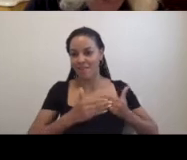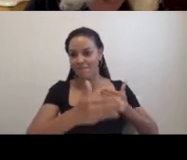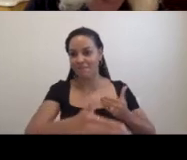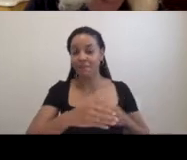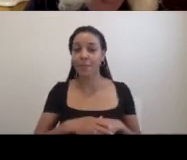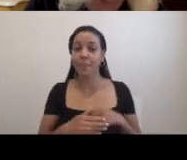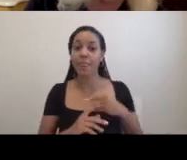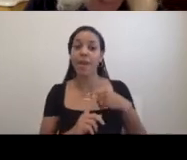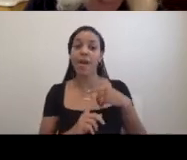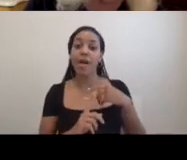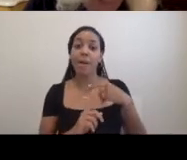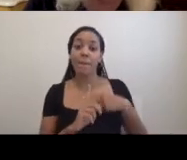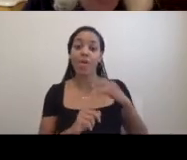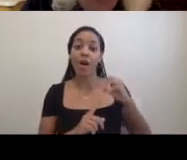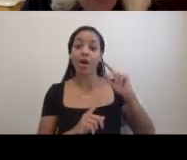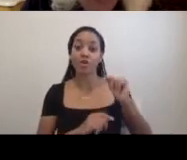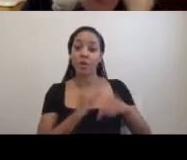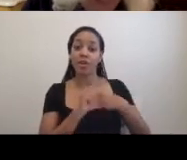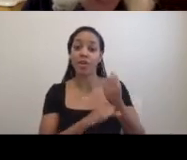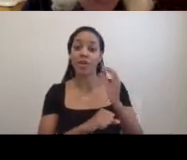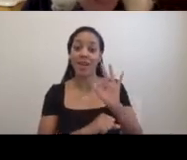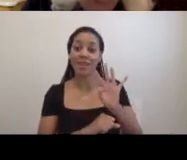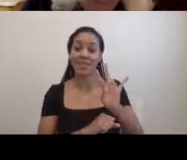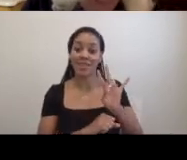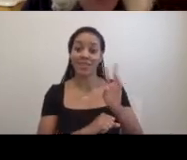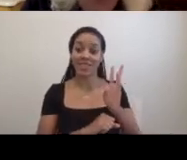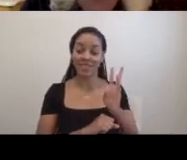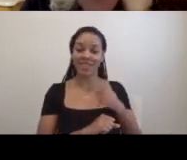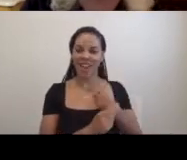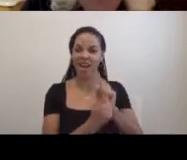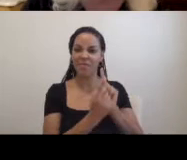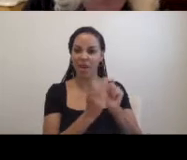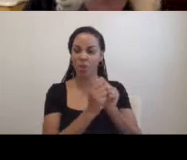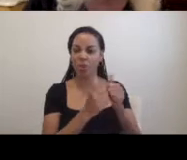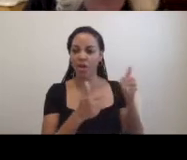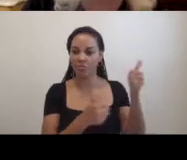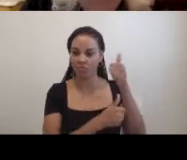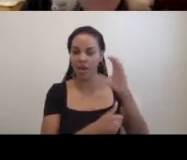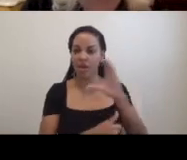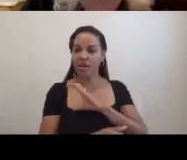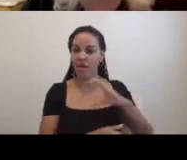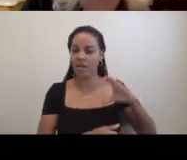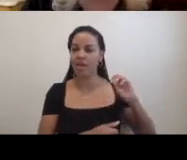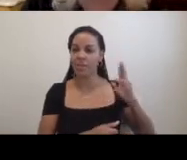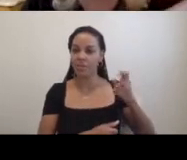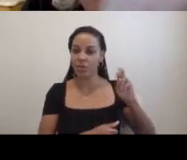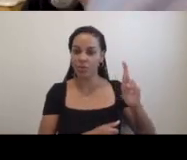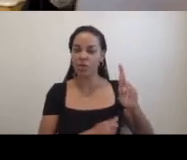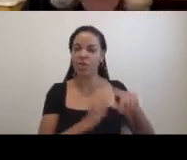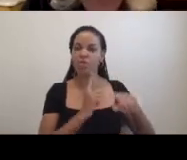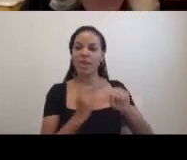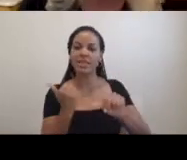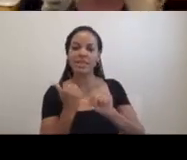October 1976, I met with the Commissioner and his assistant Gloria Johnson.